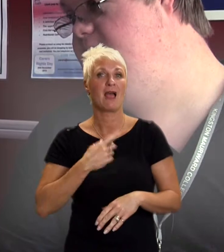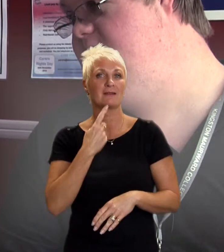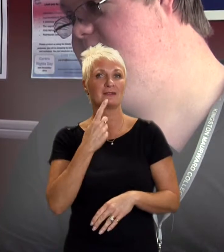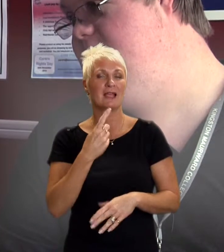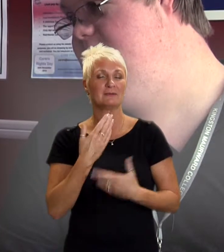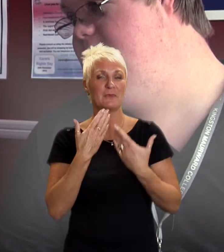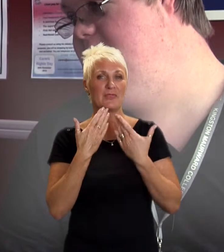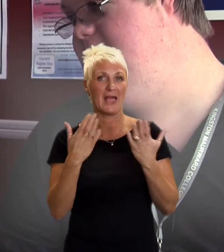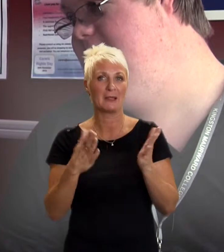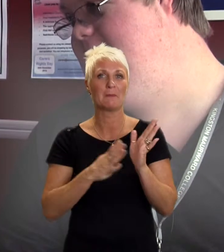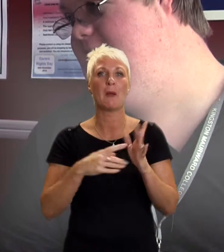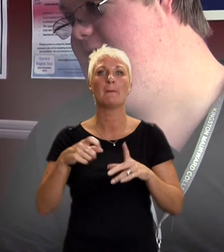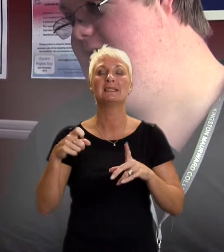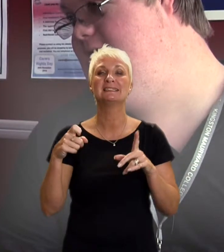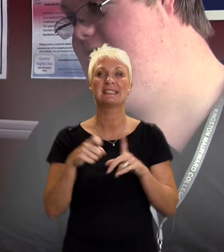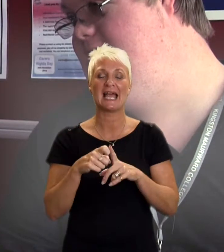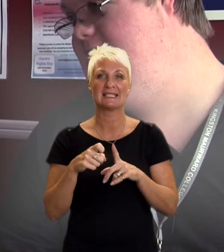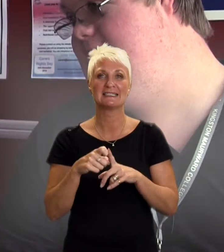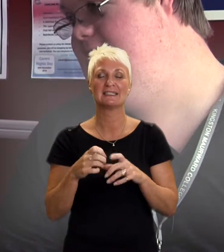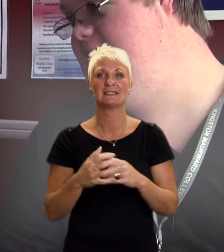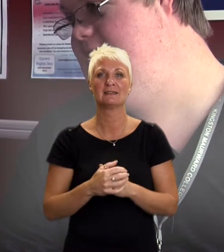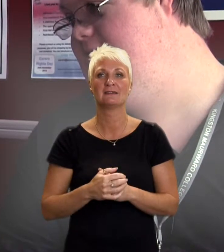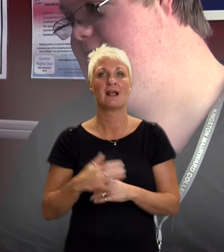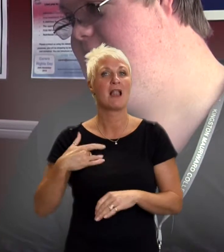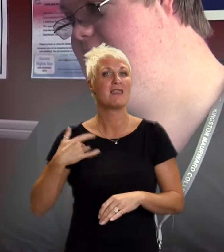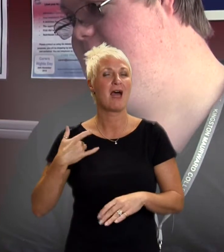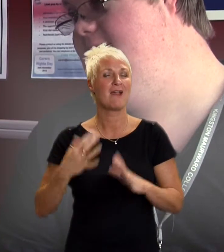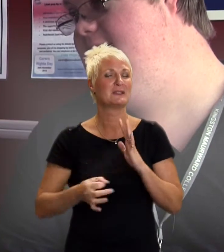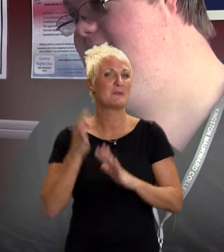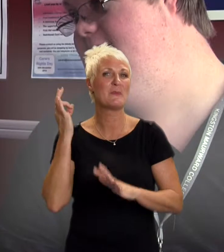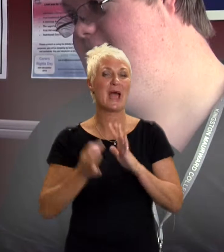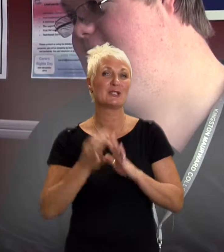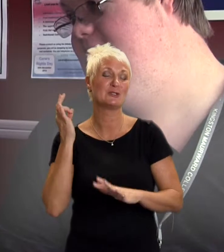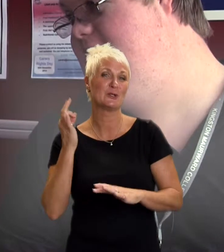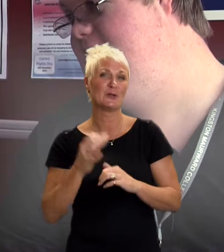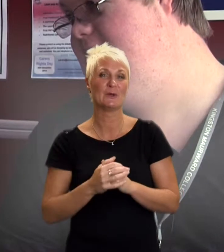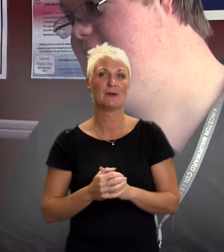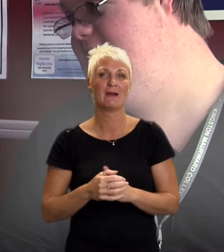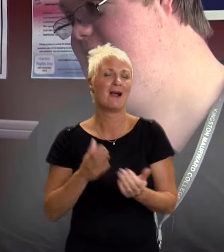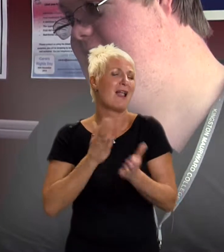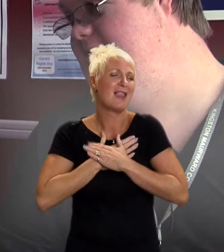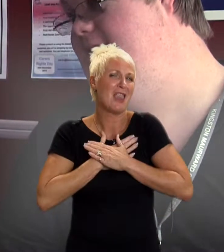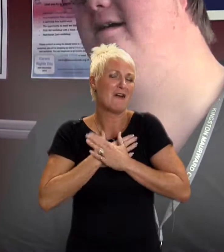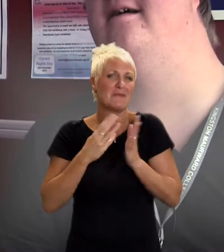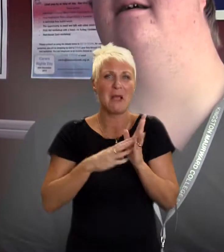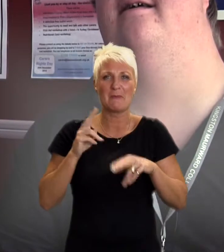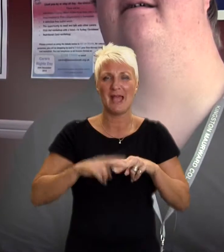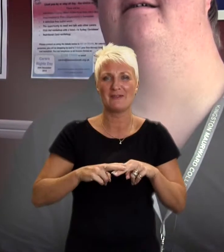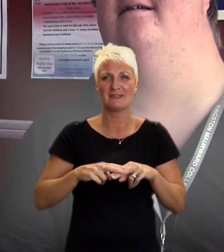thank to mum and dad for making my life special and I love my parents